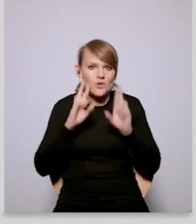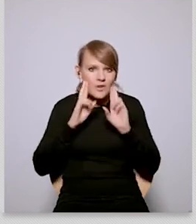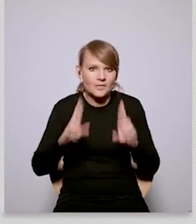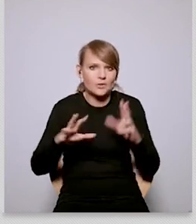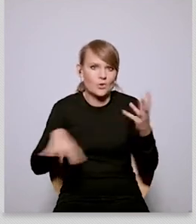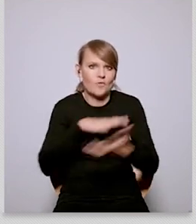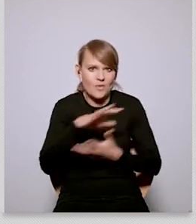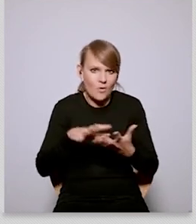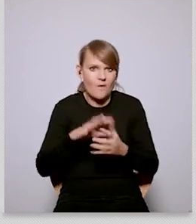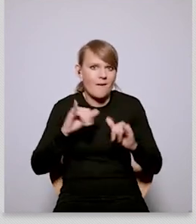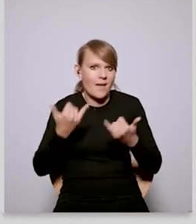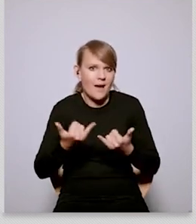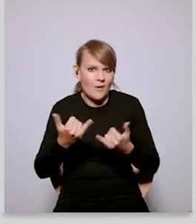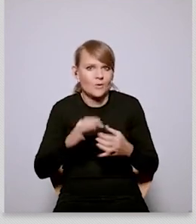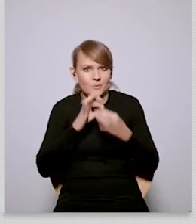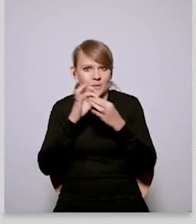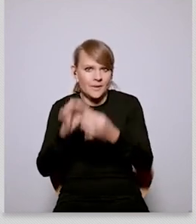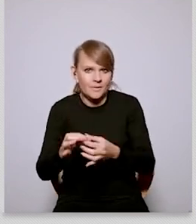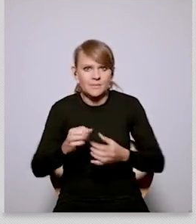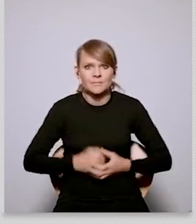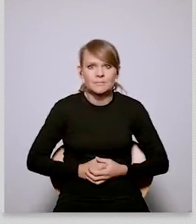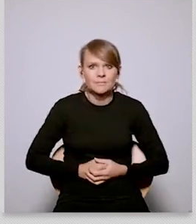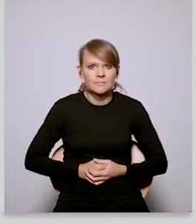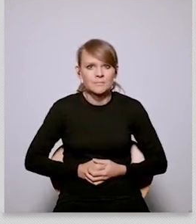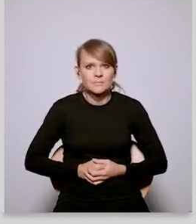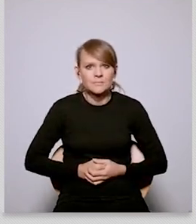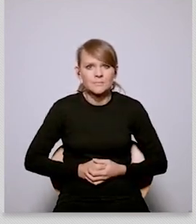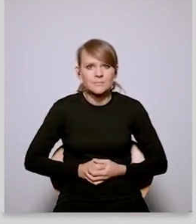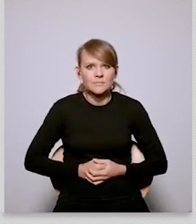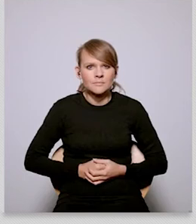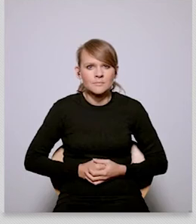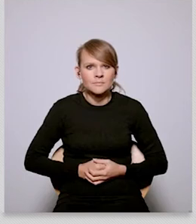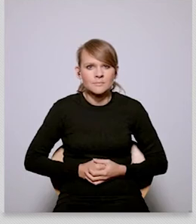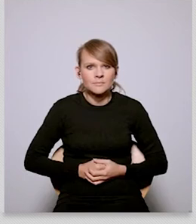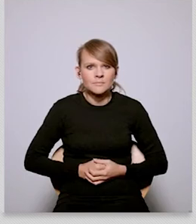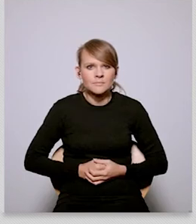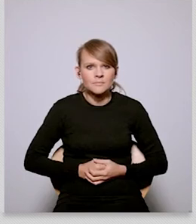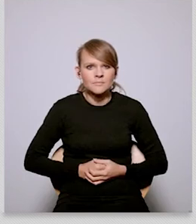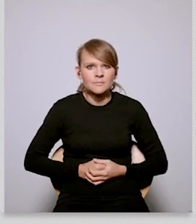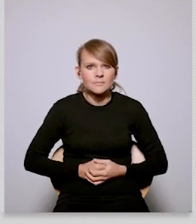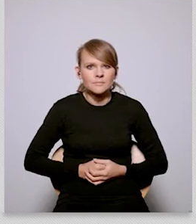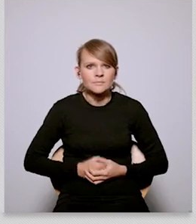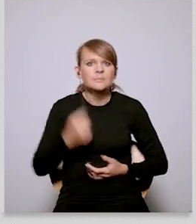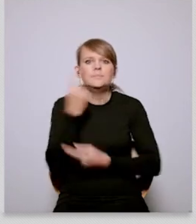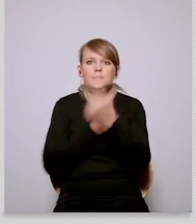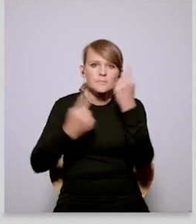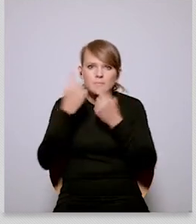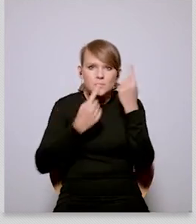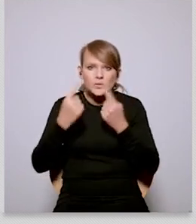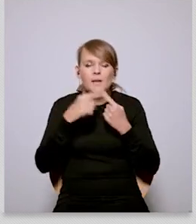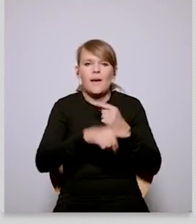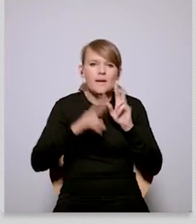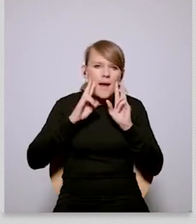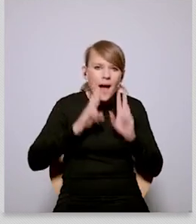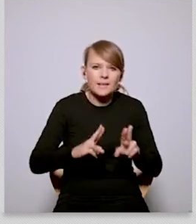that point i think that a little more kind of realism and honesty around that um could be quite helpful in terms